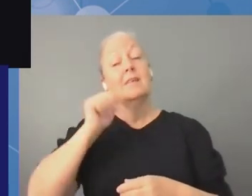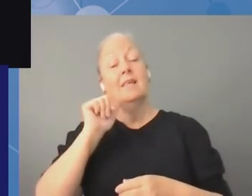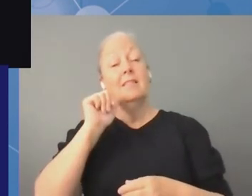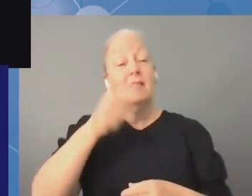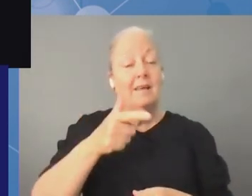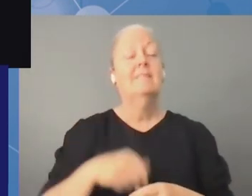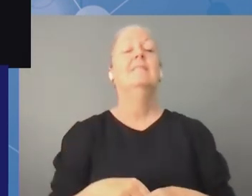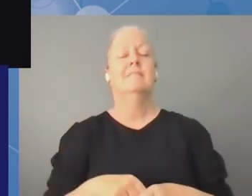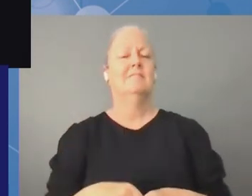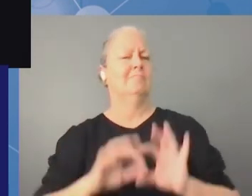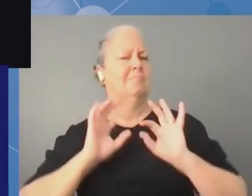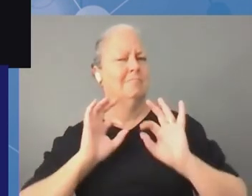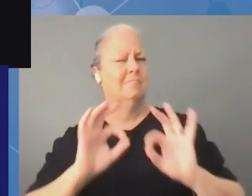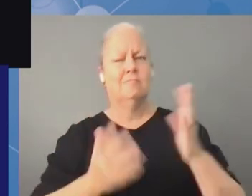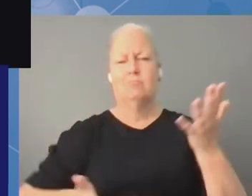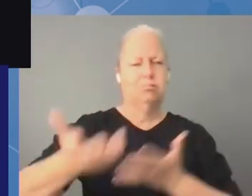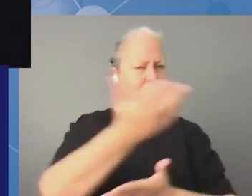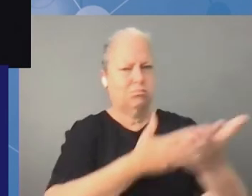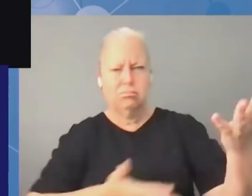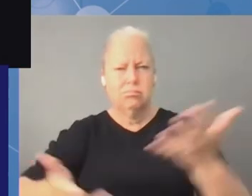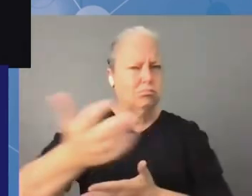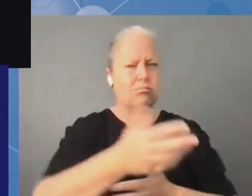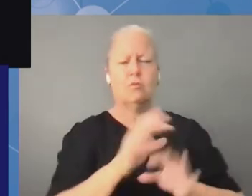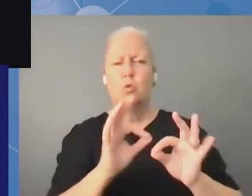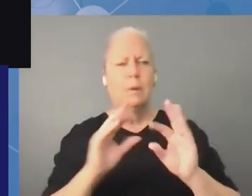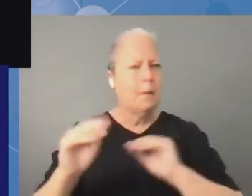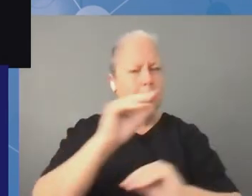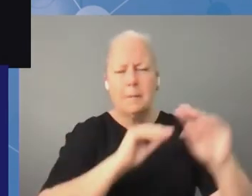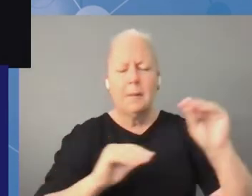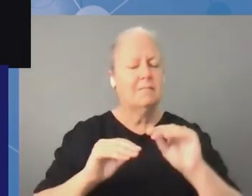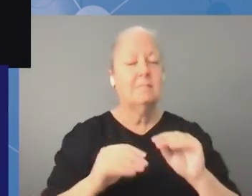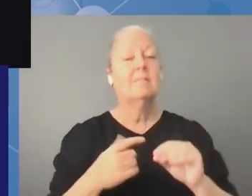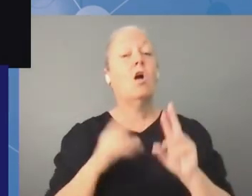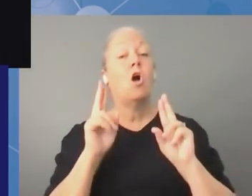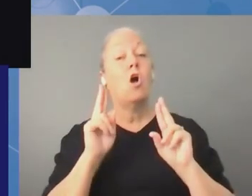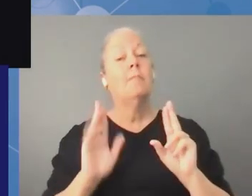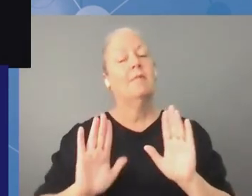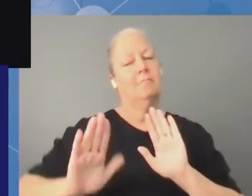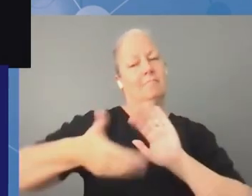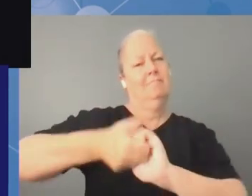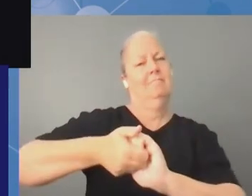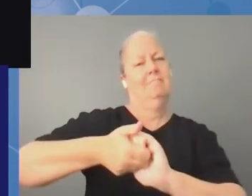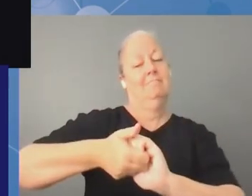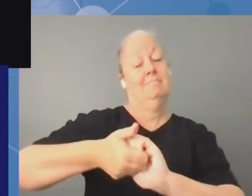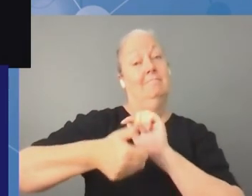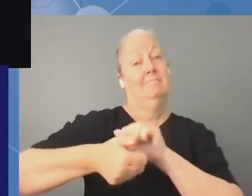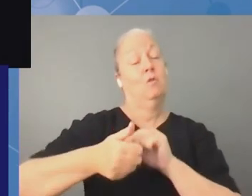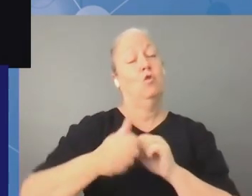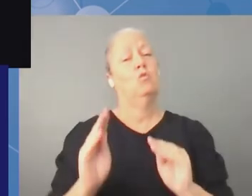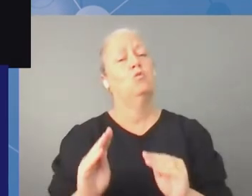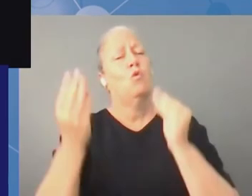and i really hope that they will turn into a real cooperation in the future for for some good projects